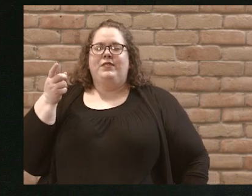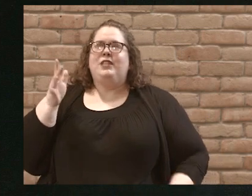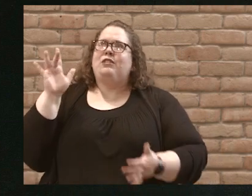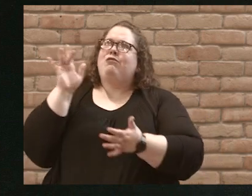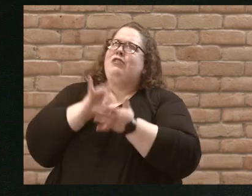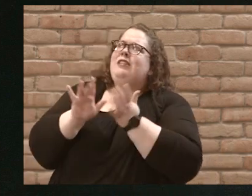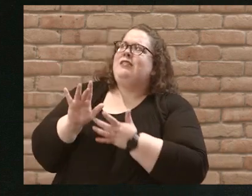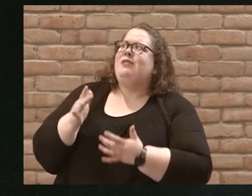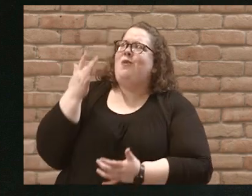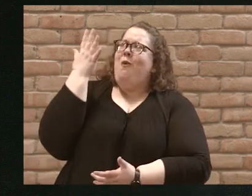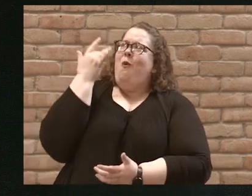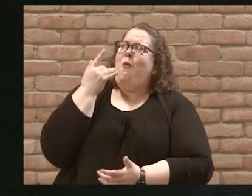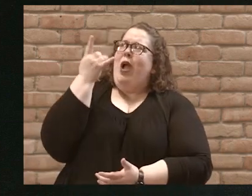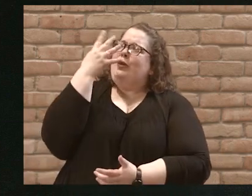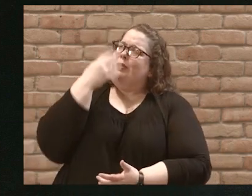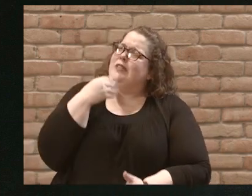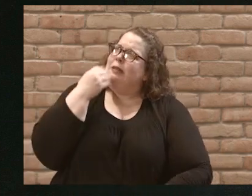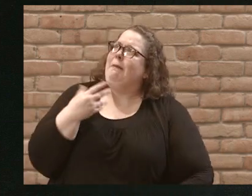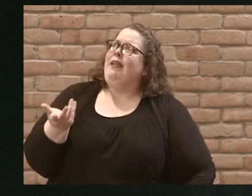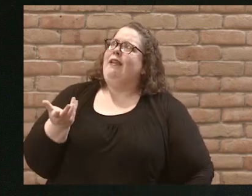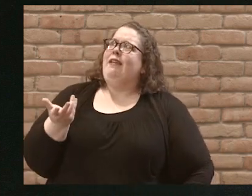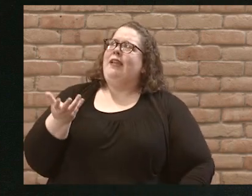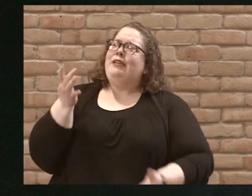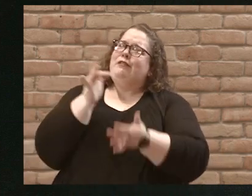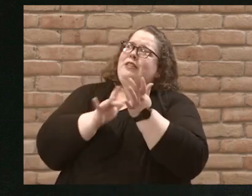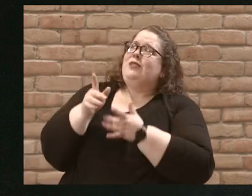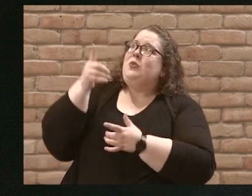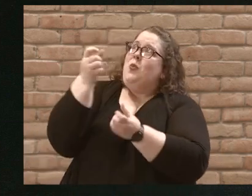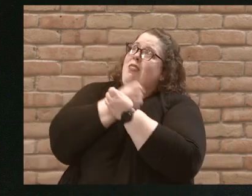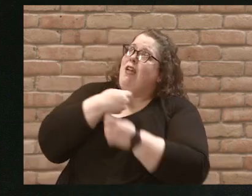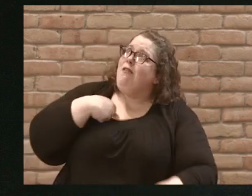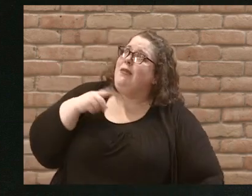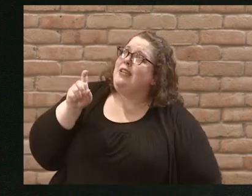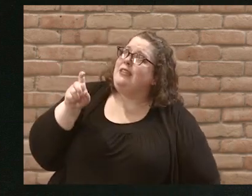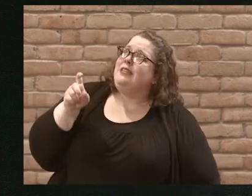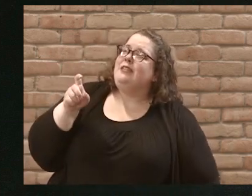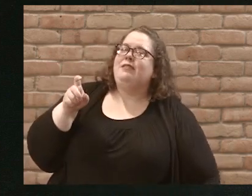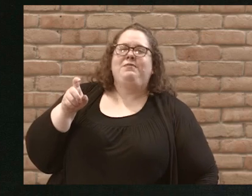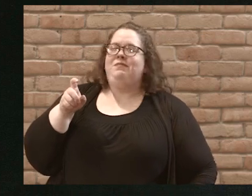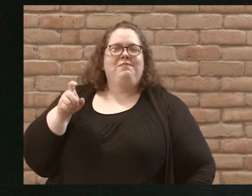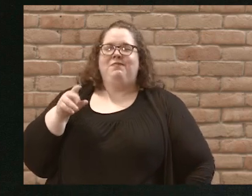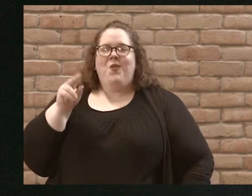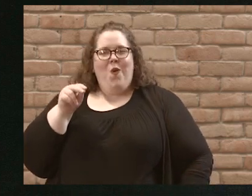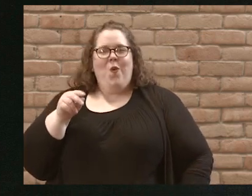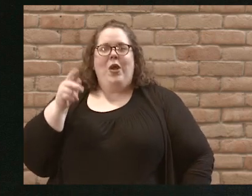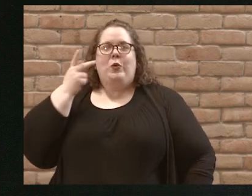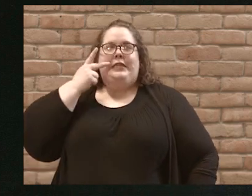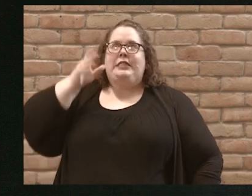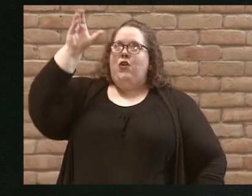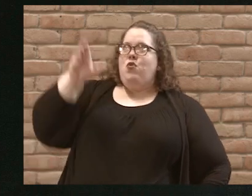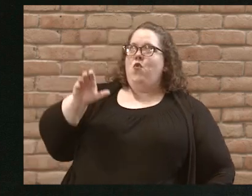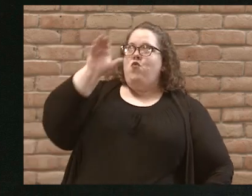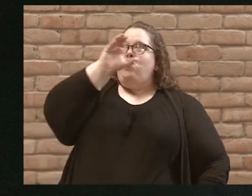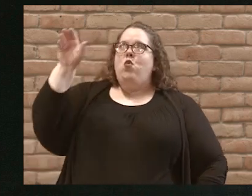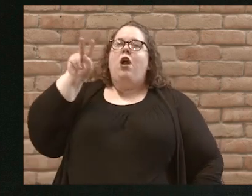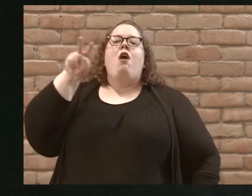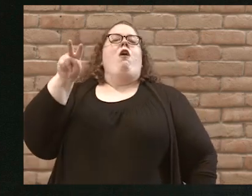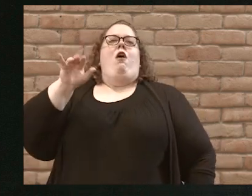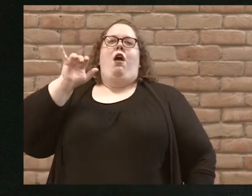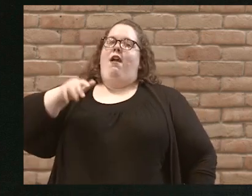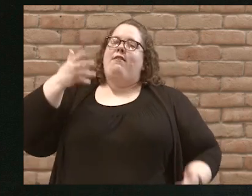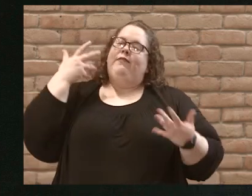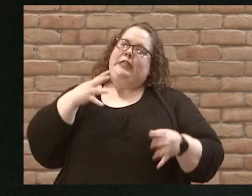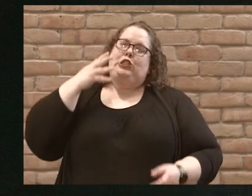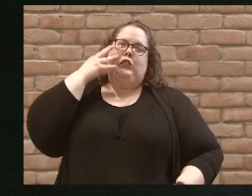Jesus, why are you sleeping? Jesus, do you love me? We can look at that cross and we can see that he went through the greatest